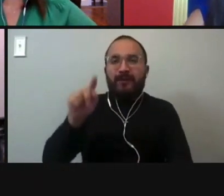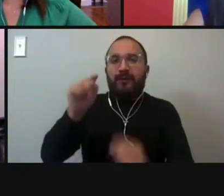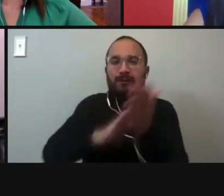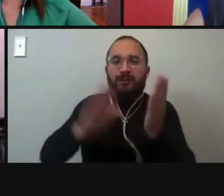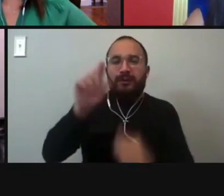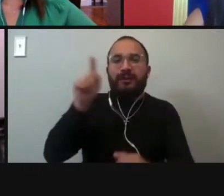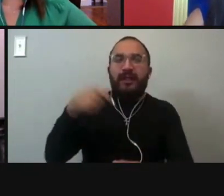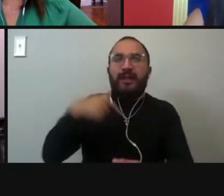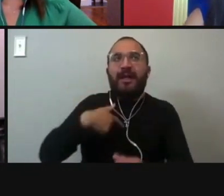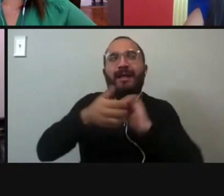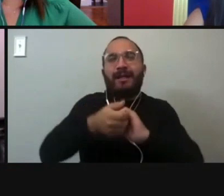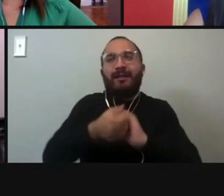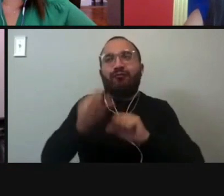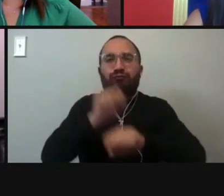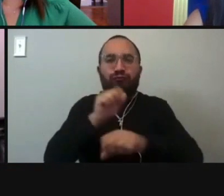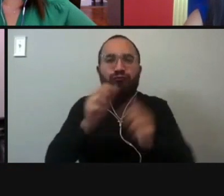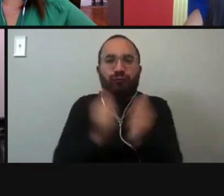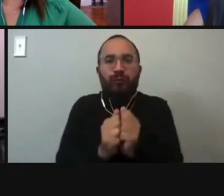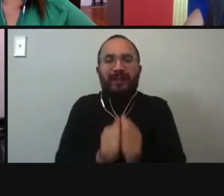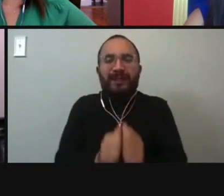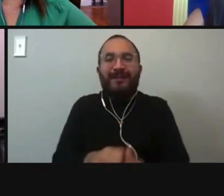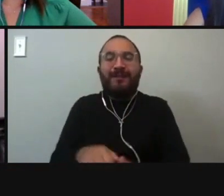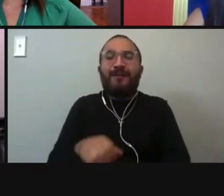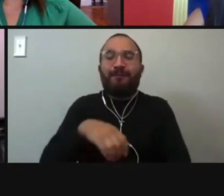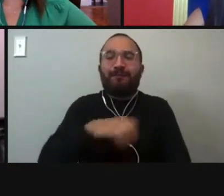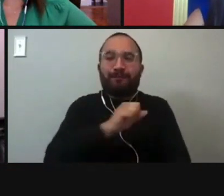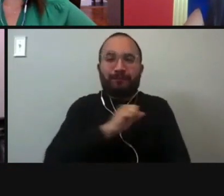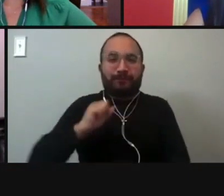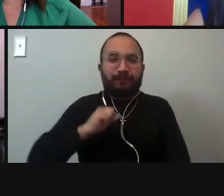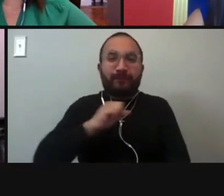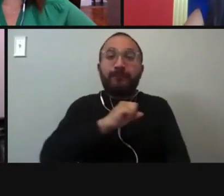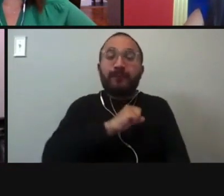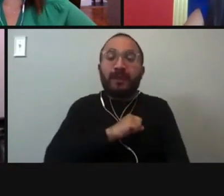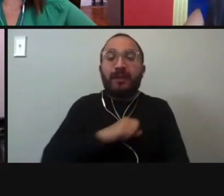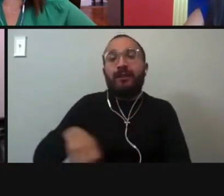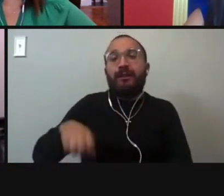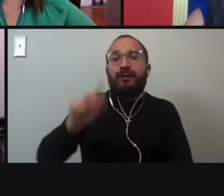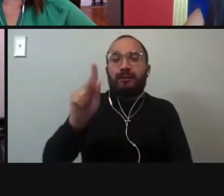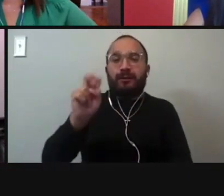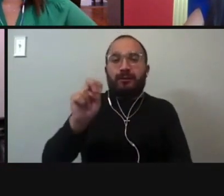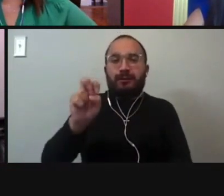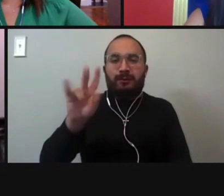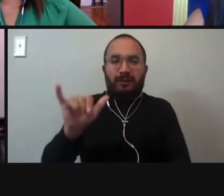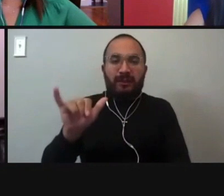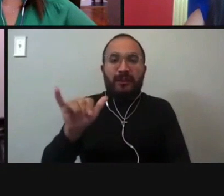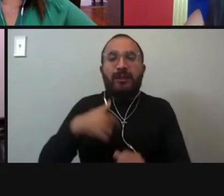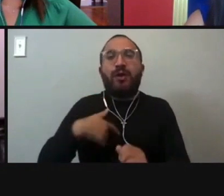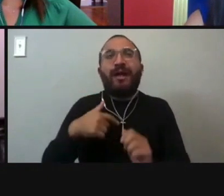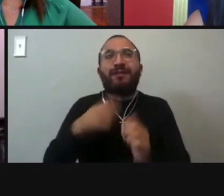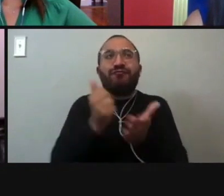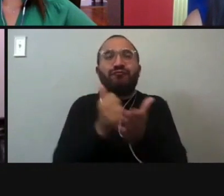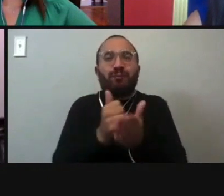Kennedy. When I worked for the senator, most of what I did was Veterans Affairs case work. I helped vets with their medical